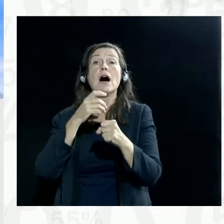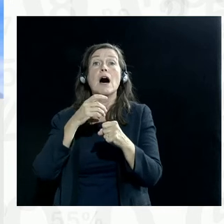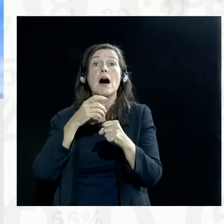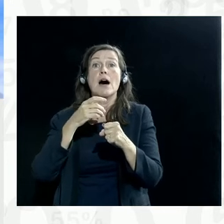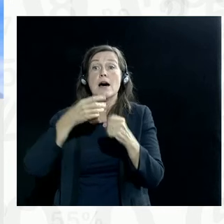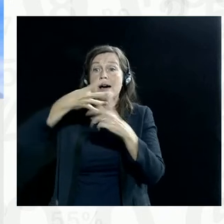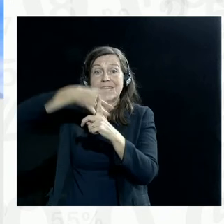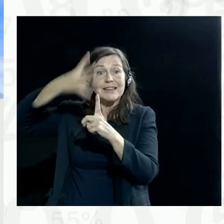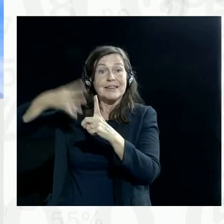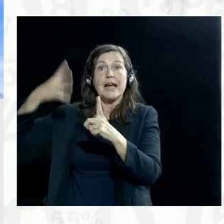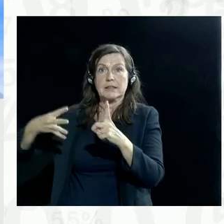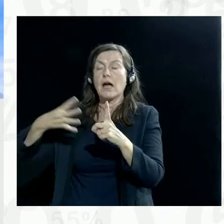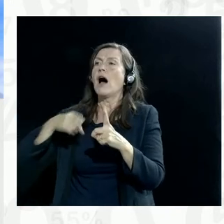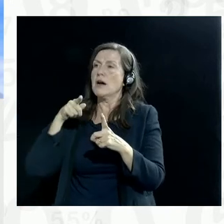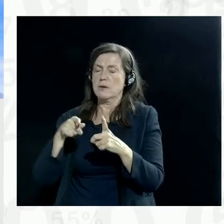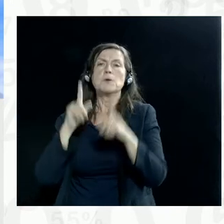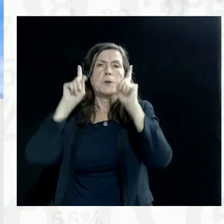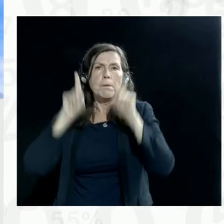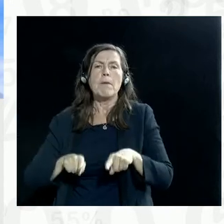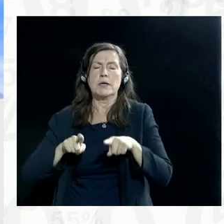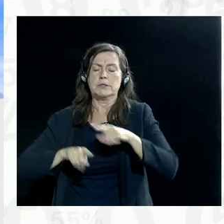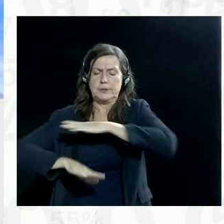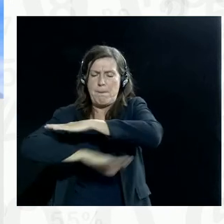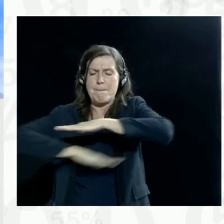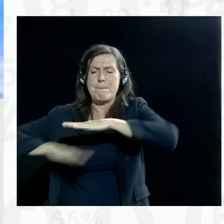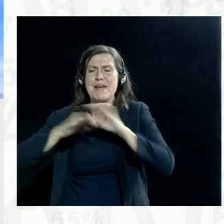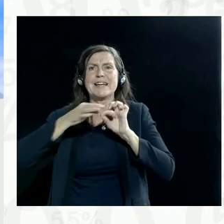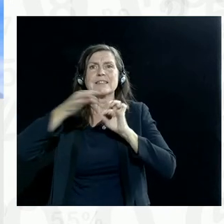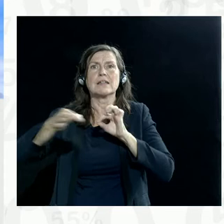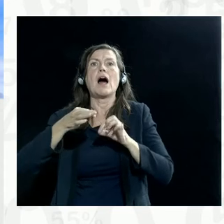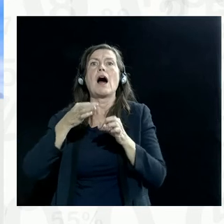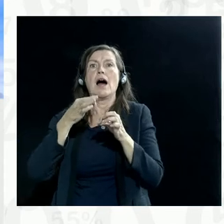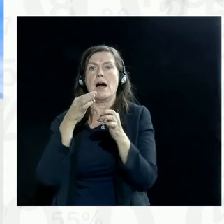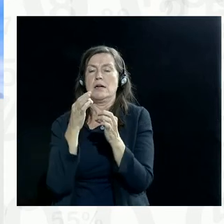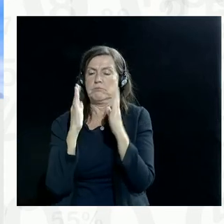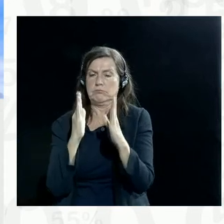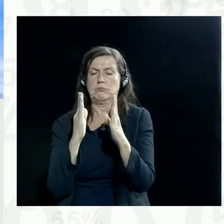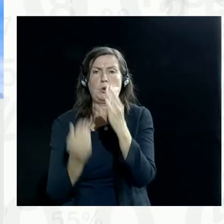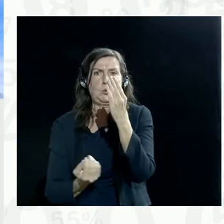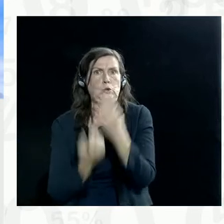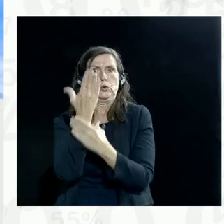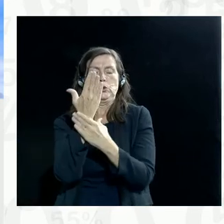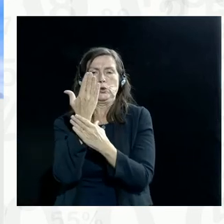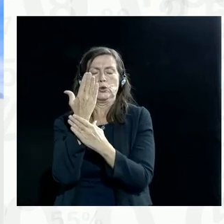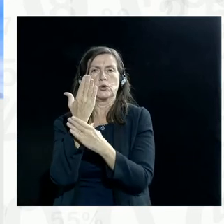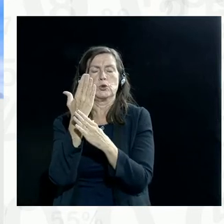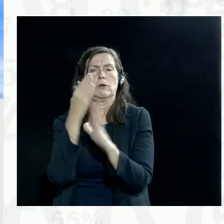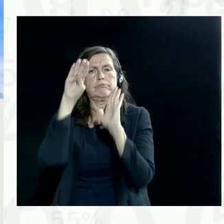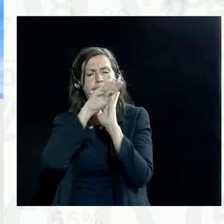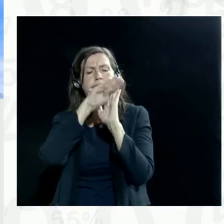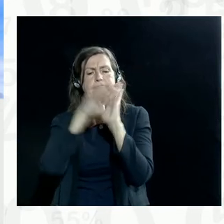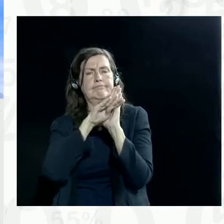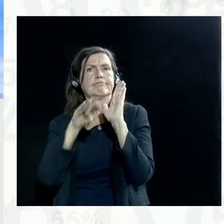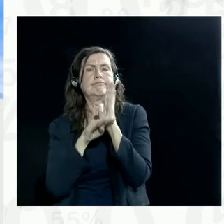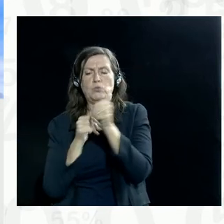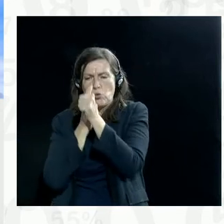established baseline work around what has become new social norms. And this